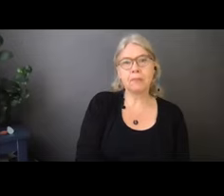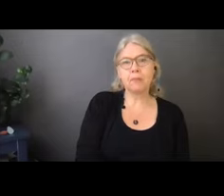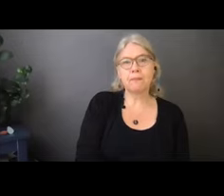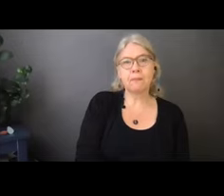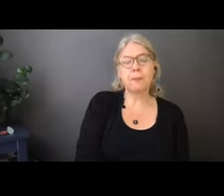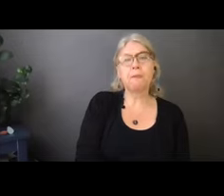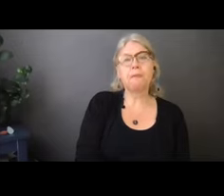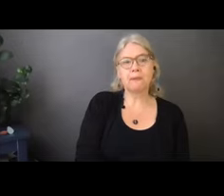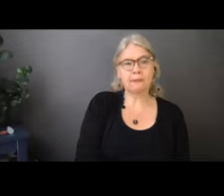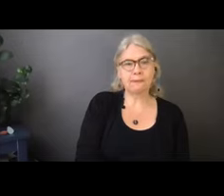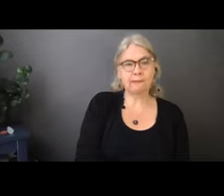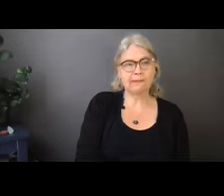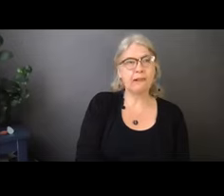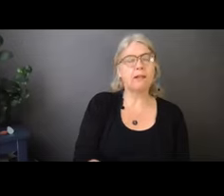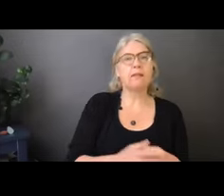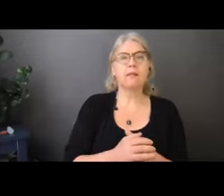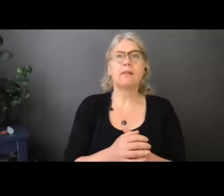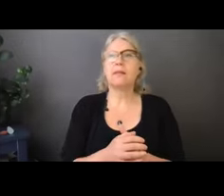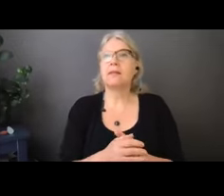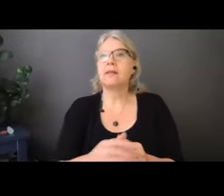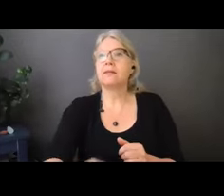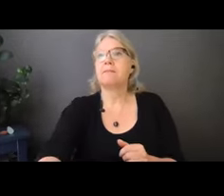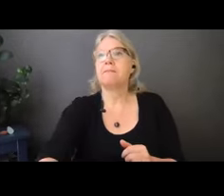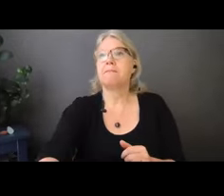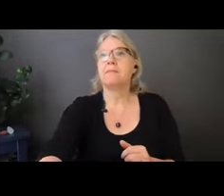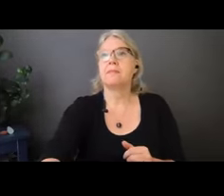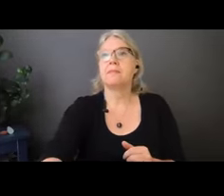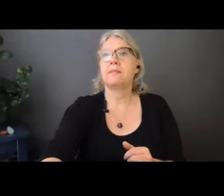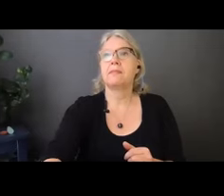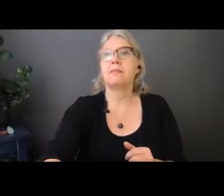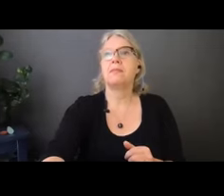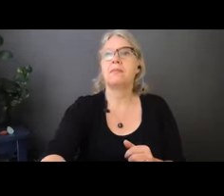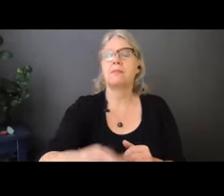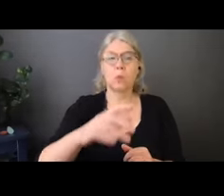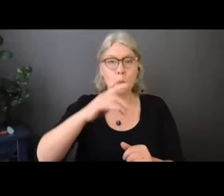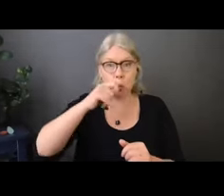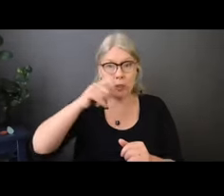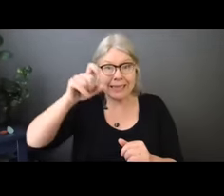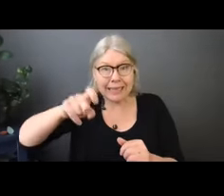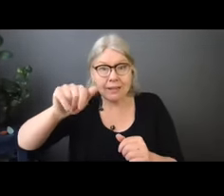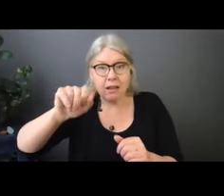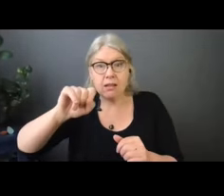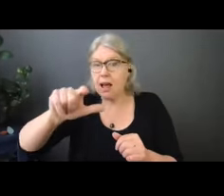The other option is if anyone who needs ASL and is not able to see them,